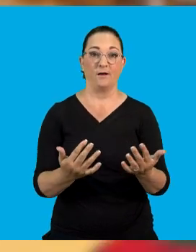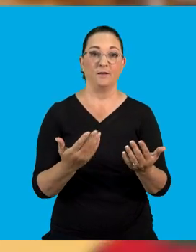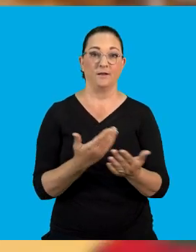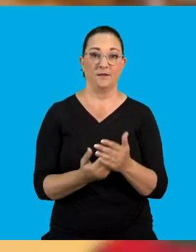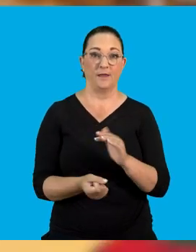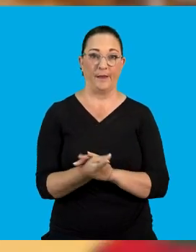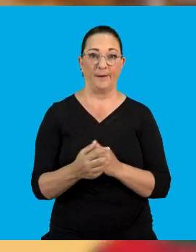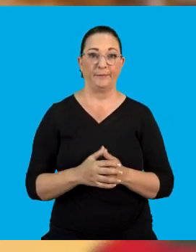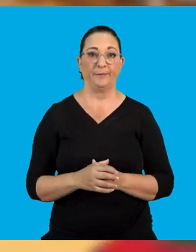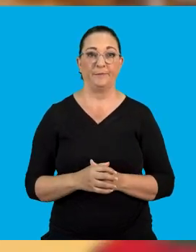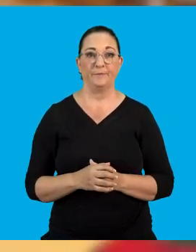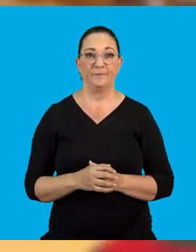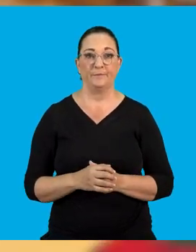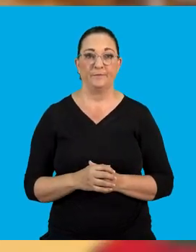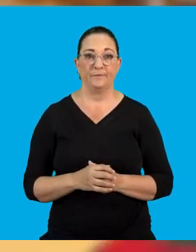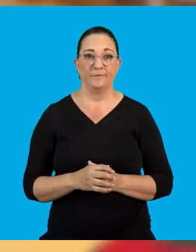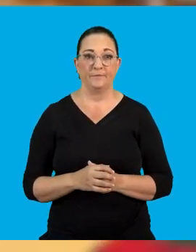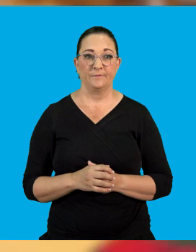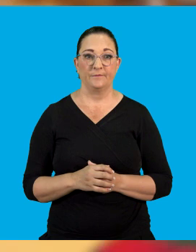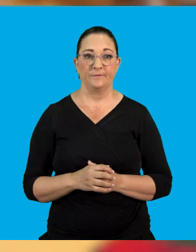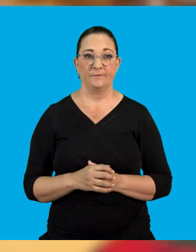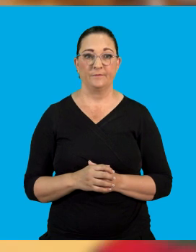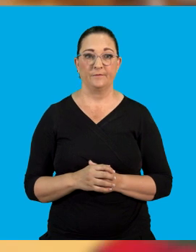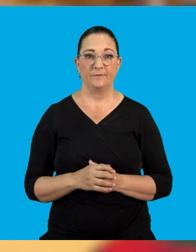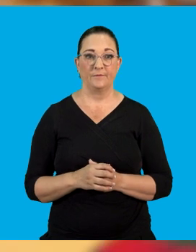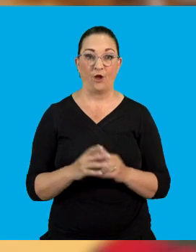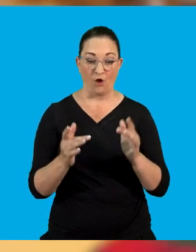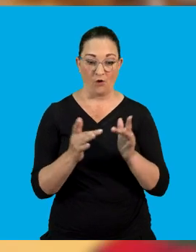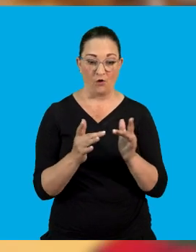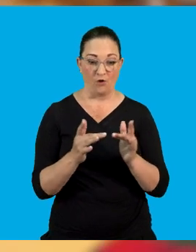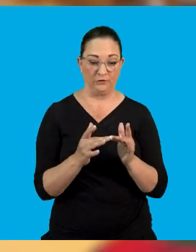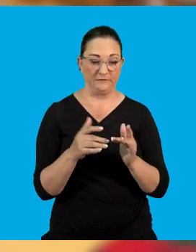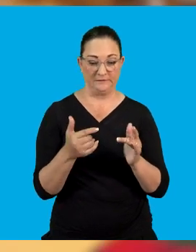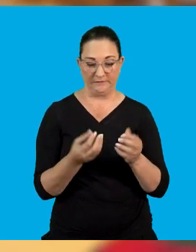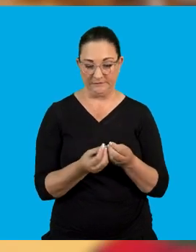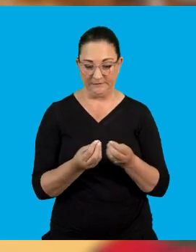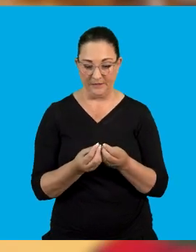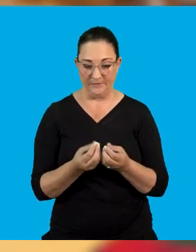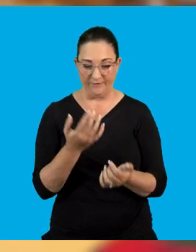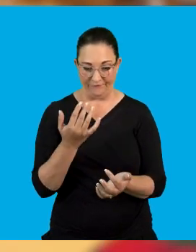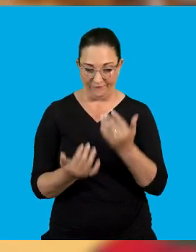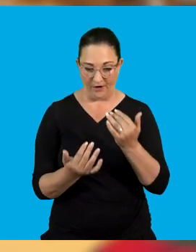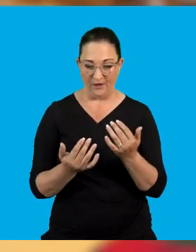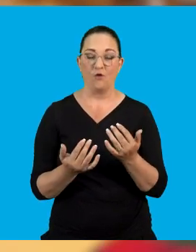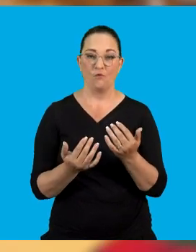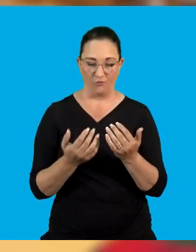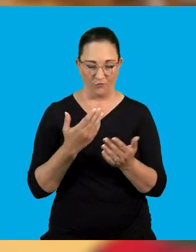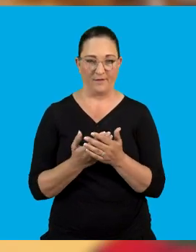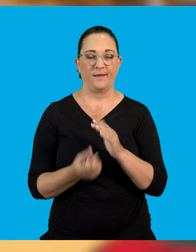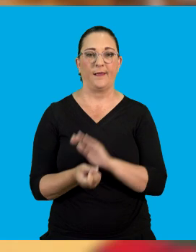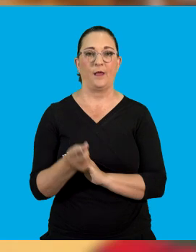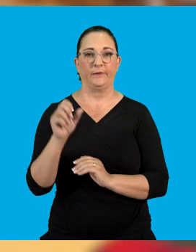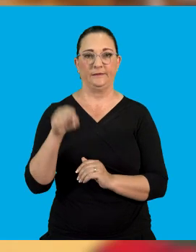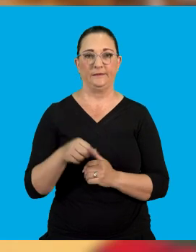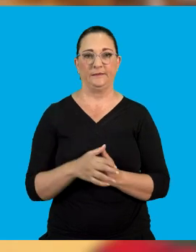we know what lightning does it can also cause fire. So now if it comes into contact with a flammable substance then fire can be caused